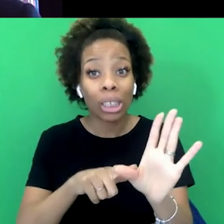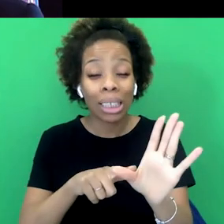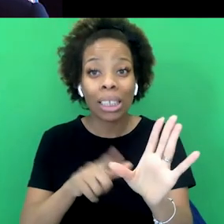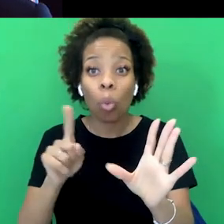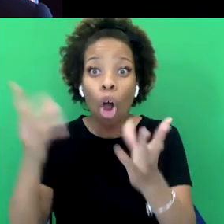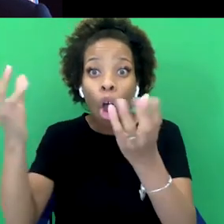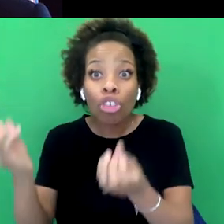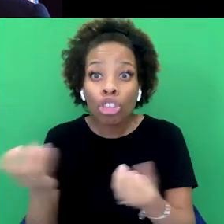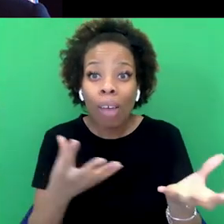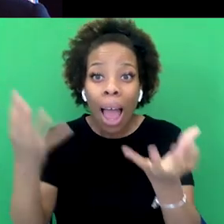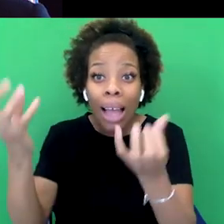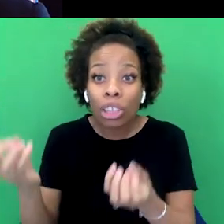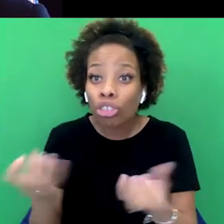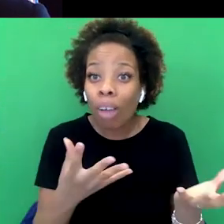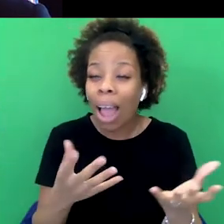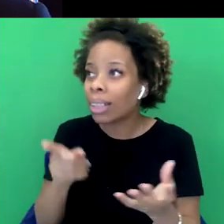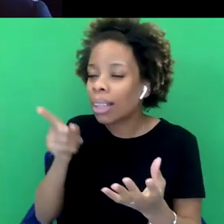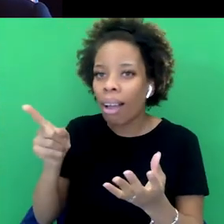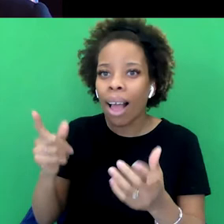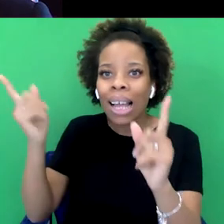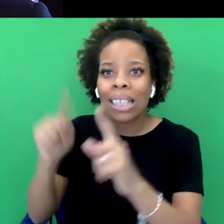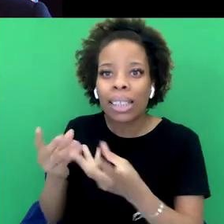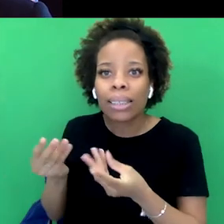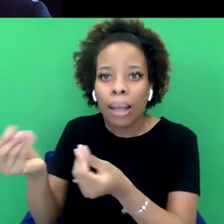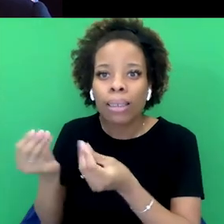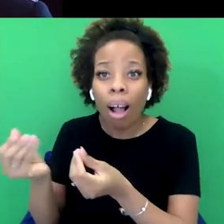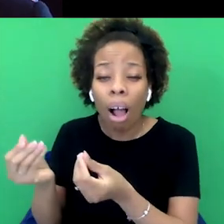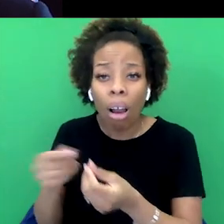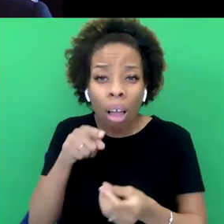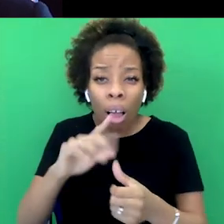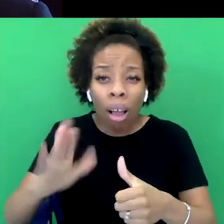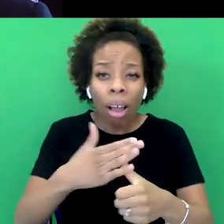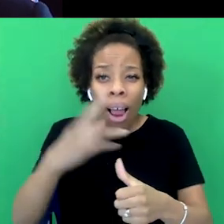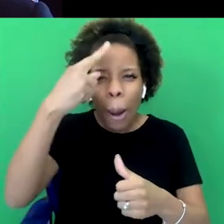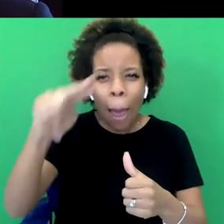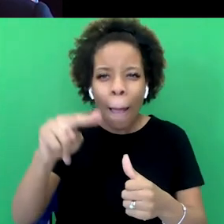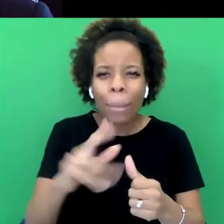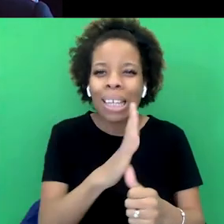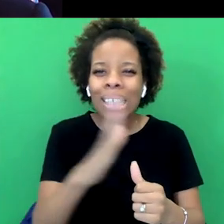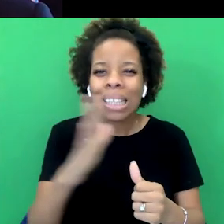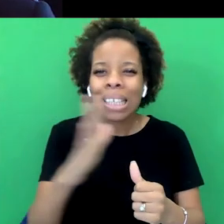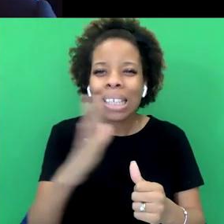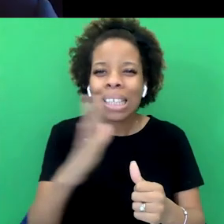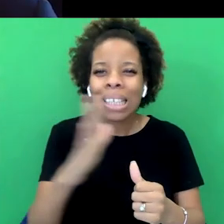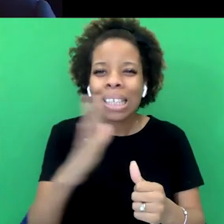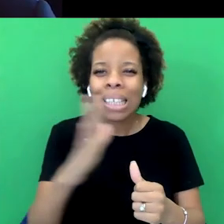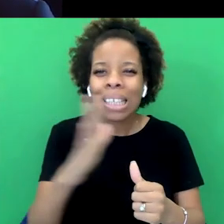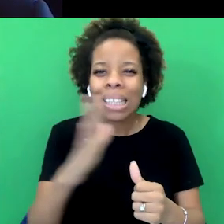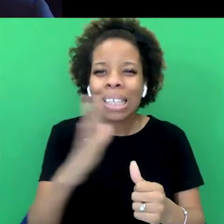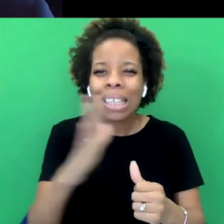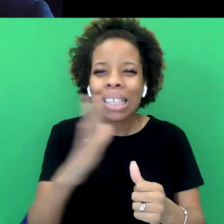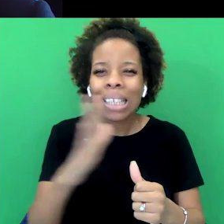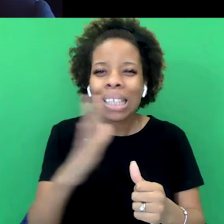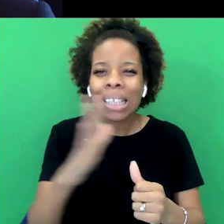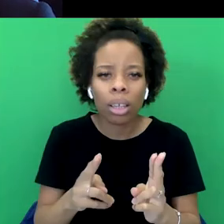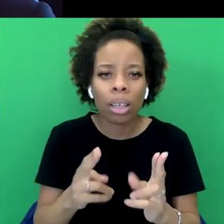building was called East India House. think it was built from the former timbers of a ship called the HMS Hindustan. Yeah, it